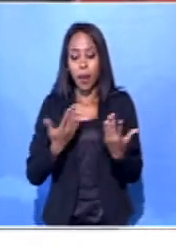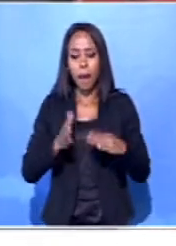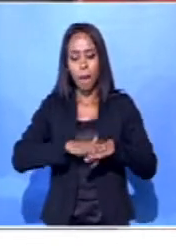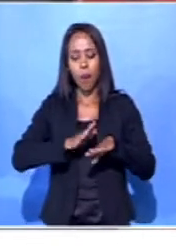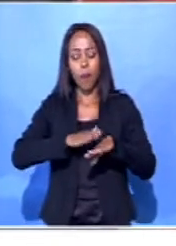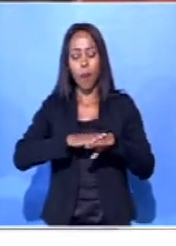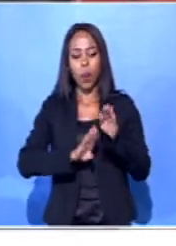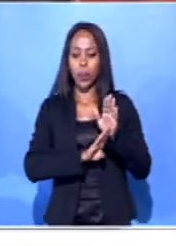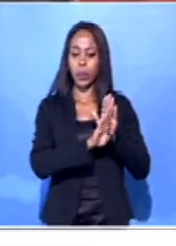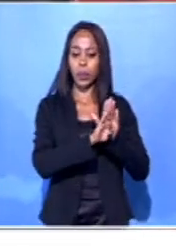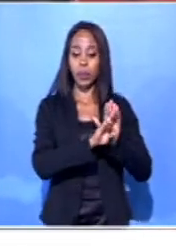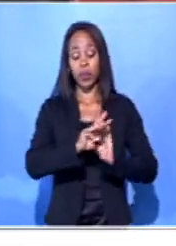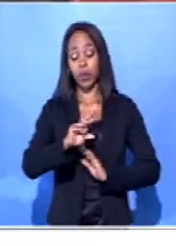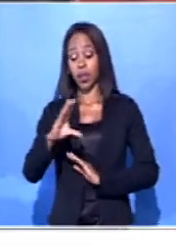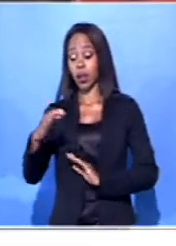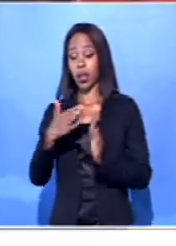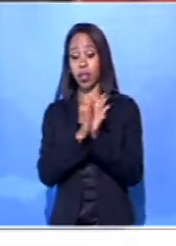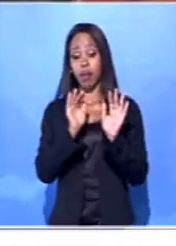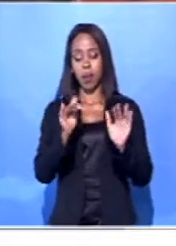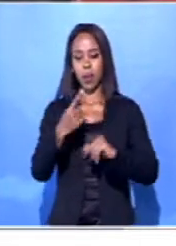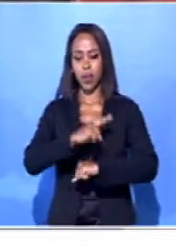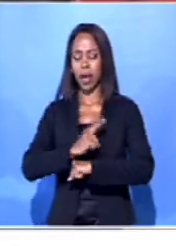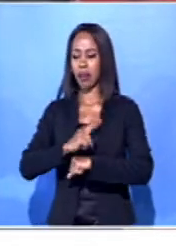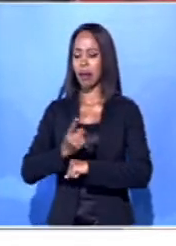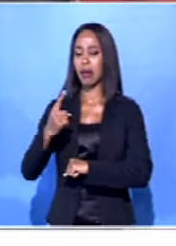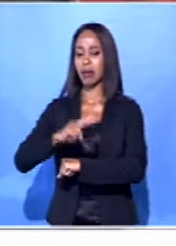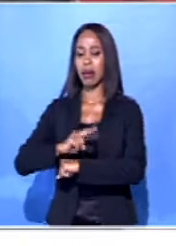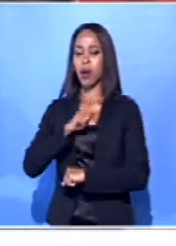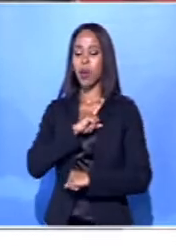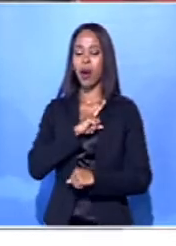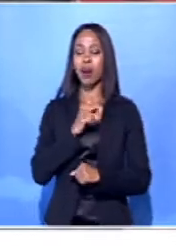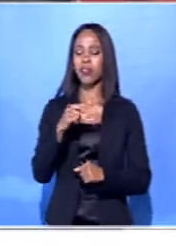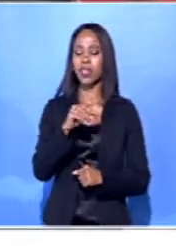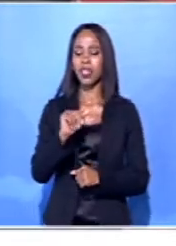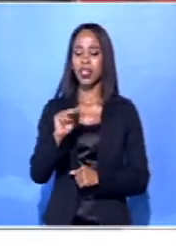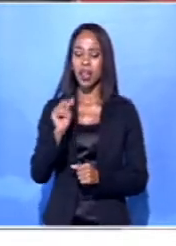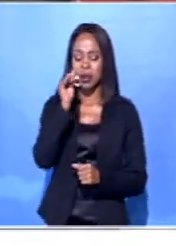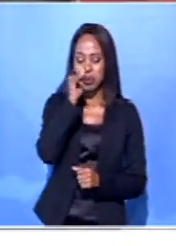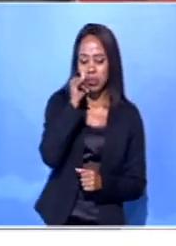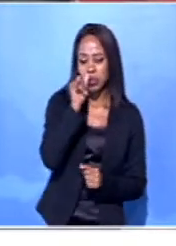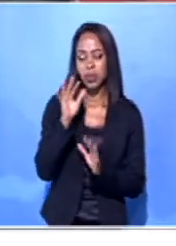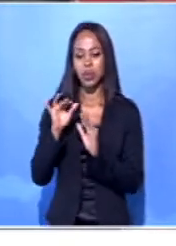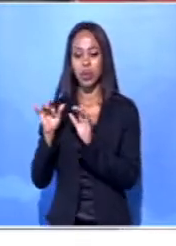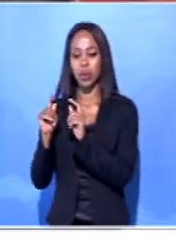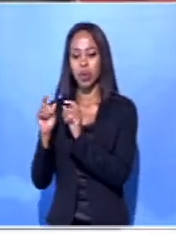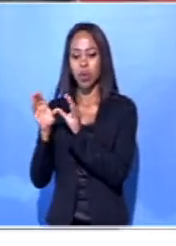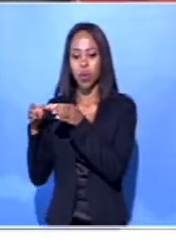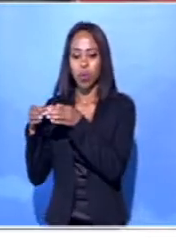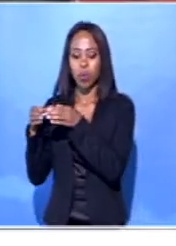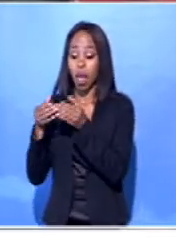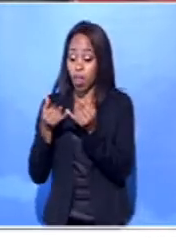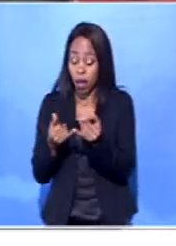Western Cape, where 10 people die every day due to gang violence, and is ever